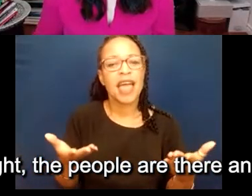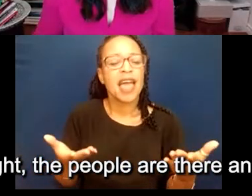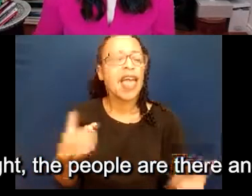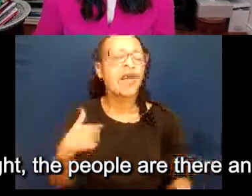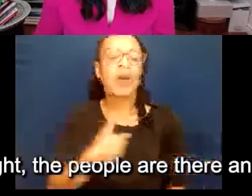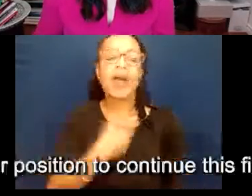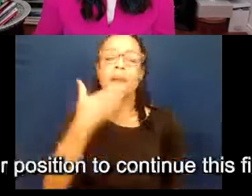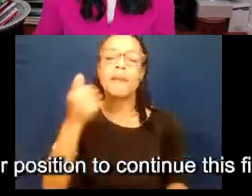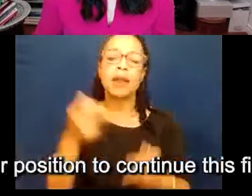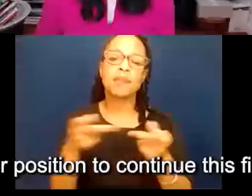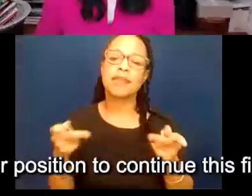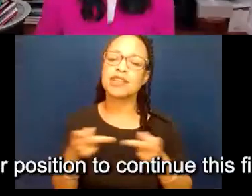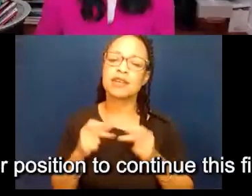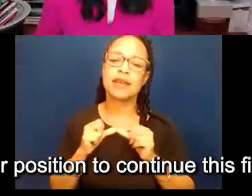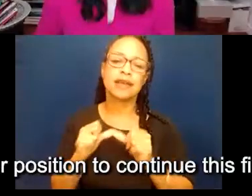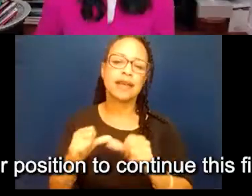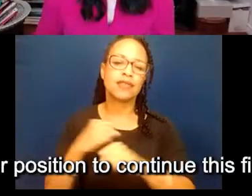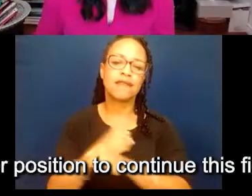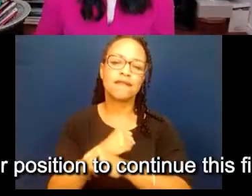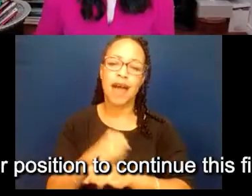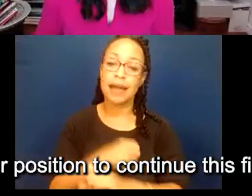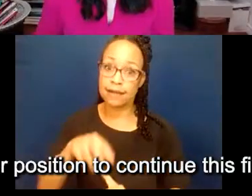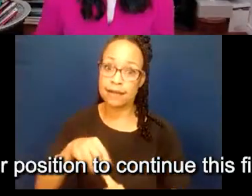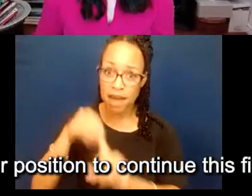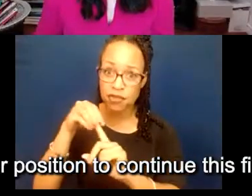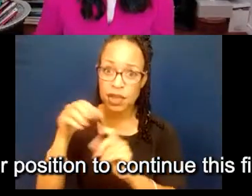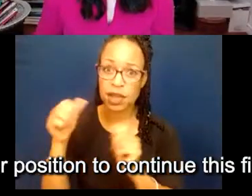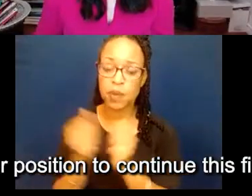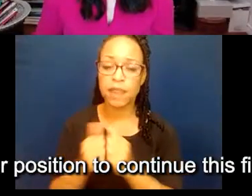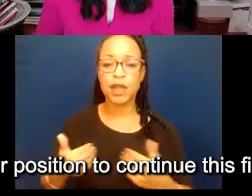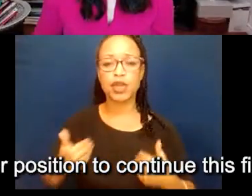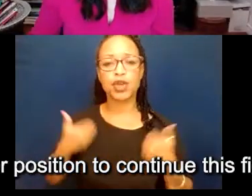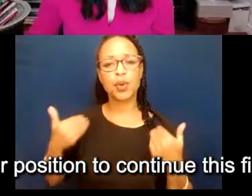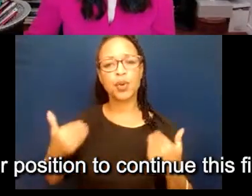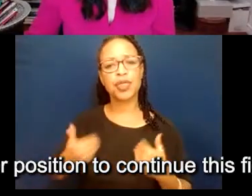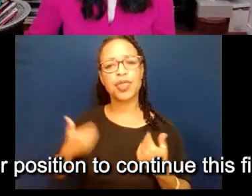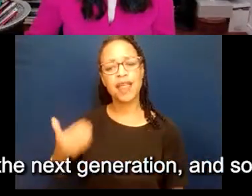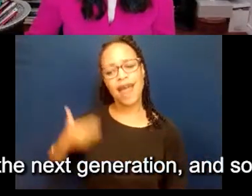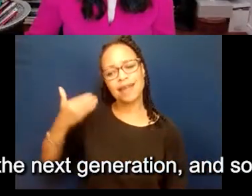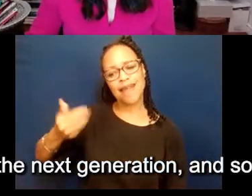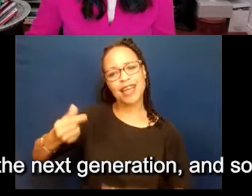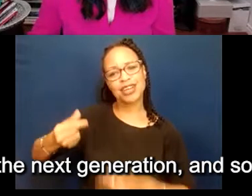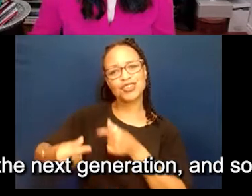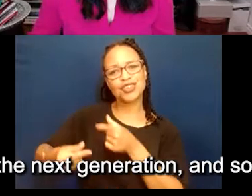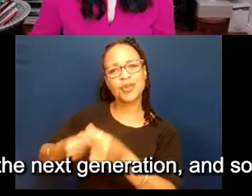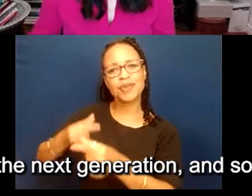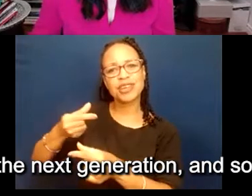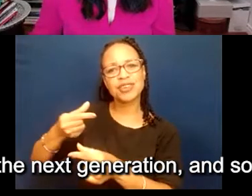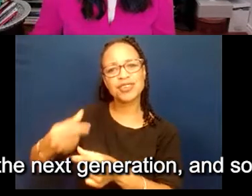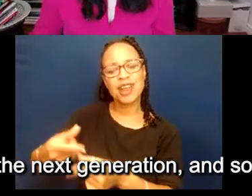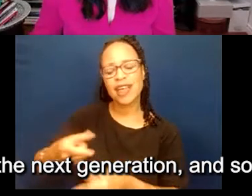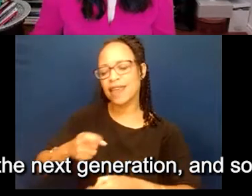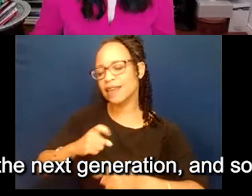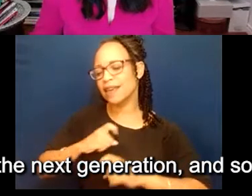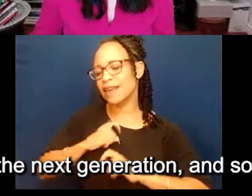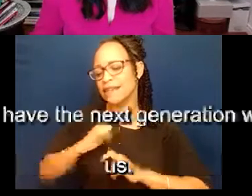lucha, especialmente con el juventud que tenemos, el próximo generación. Y eso me da una, me motiva mucho a ver este